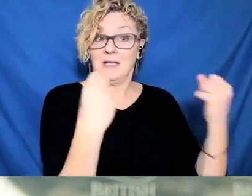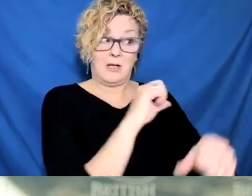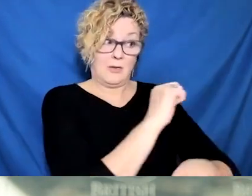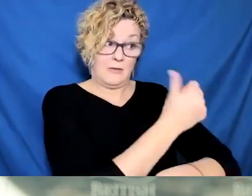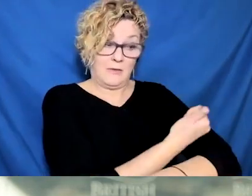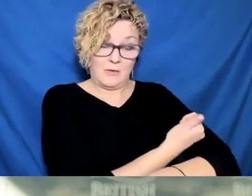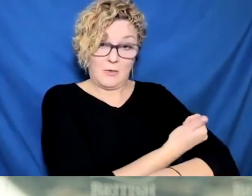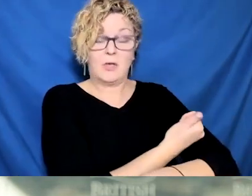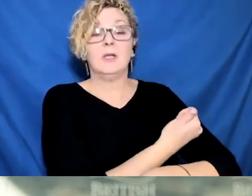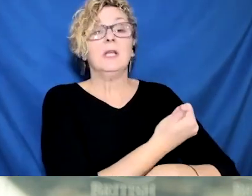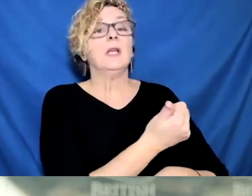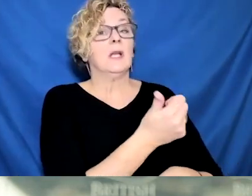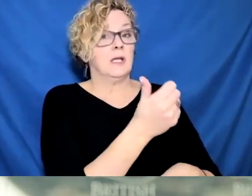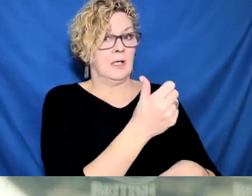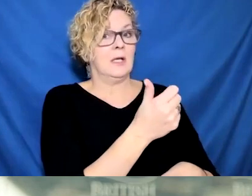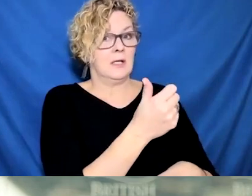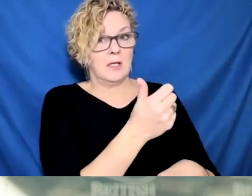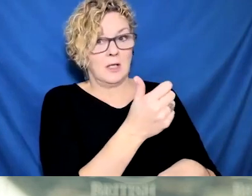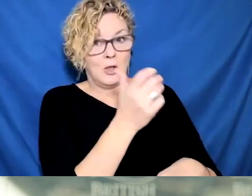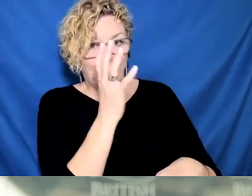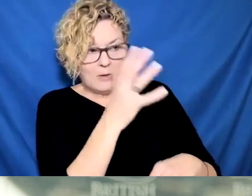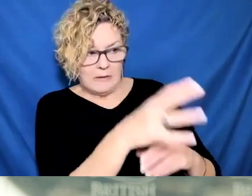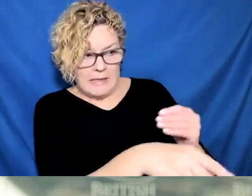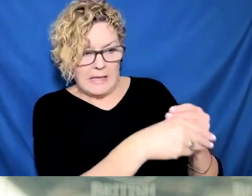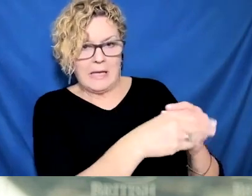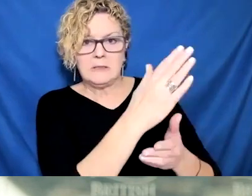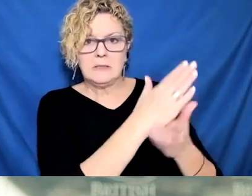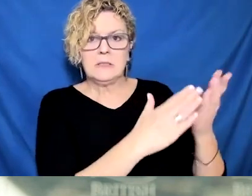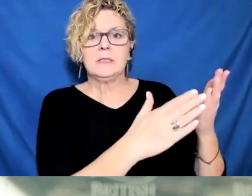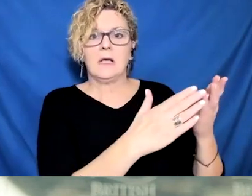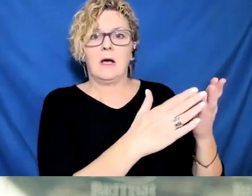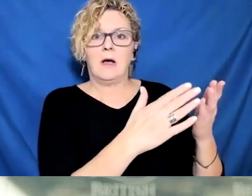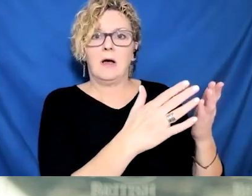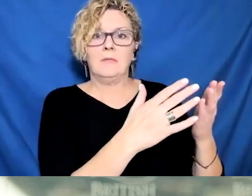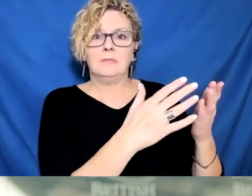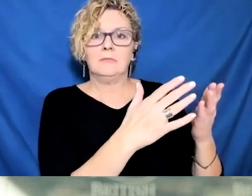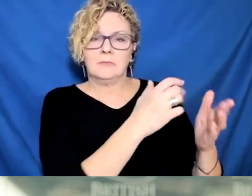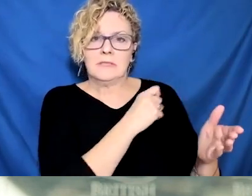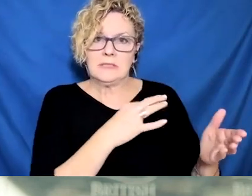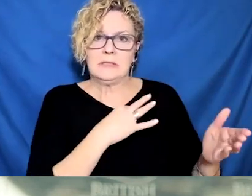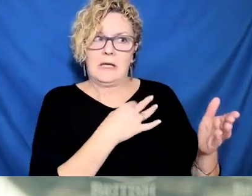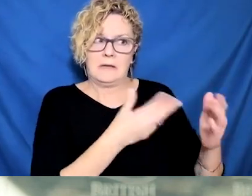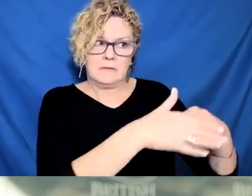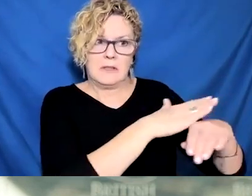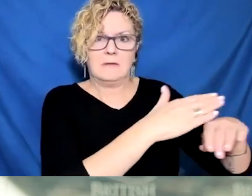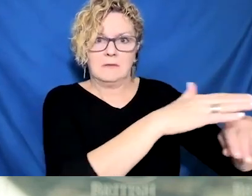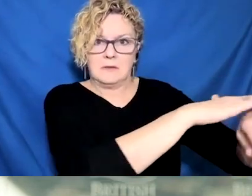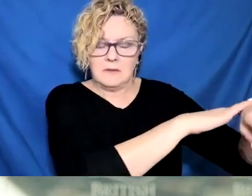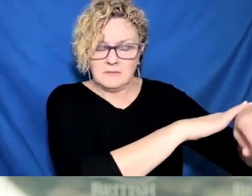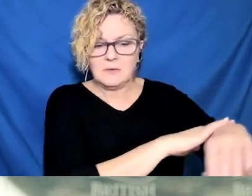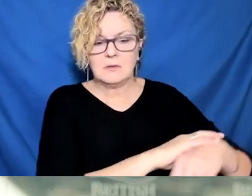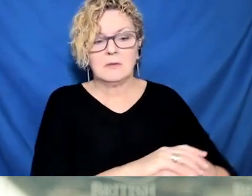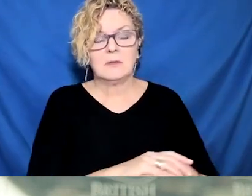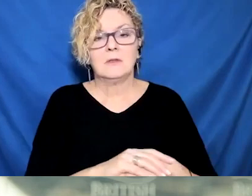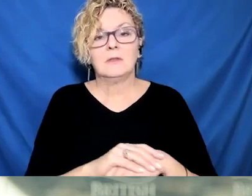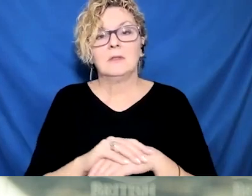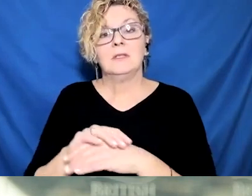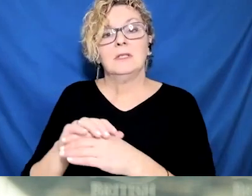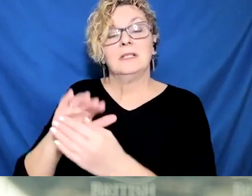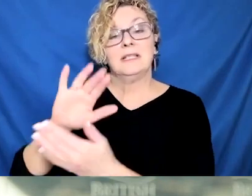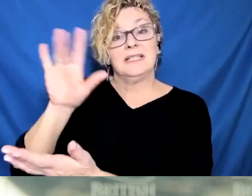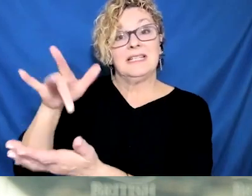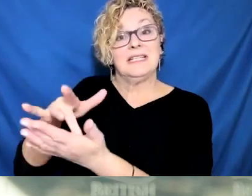that again, as every piece of evidence has shown it from the beginning of the pandemic. It saves lives every day, these